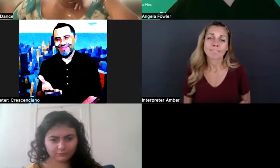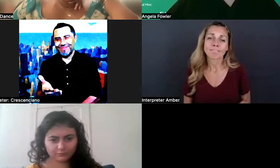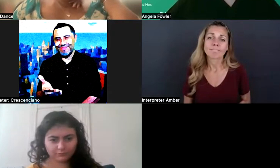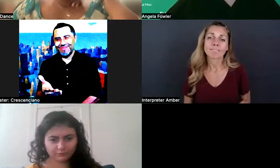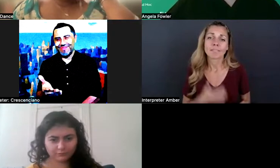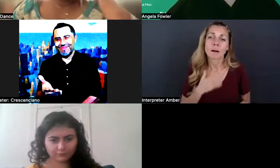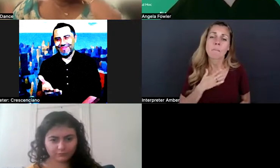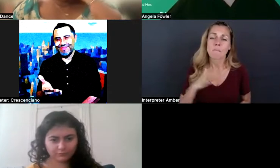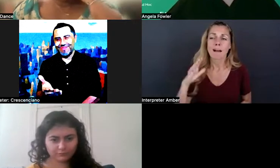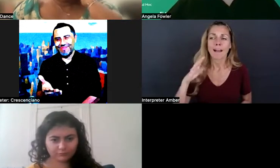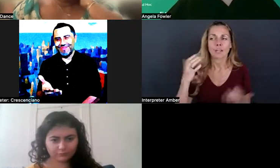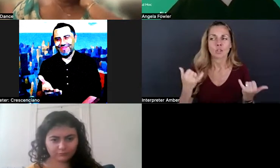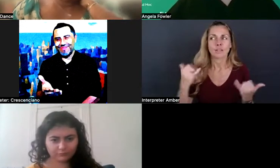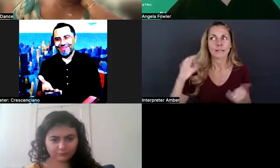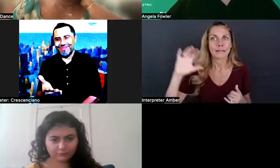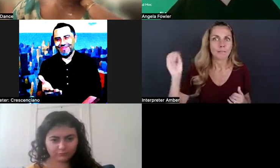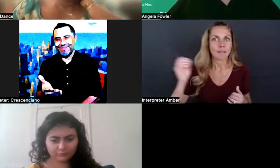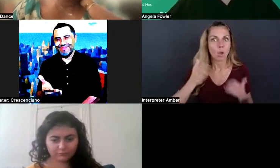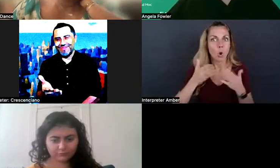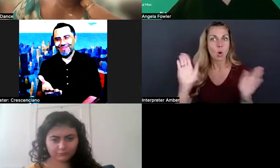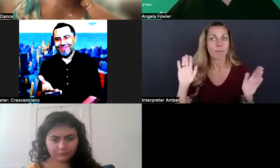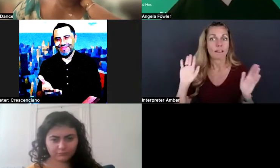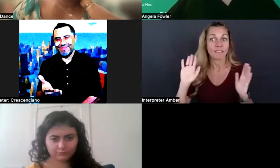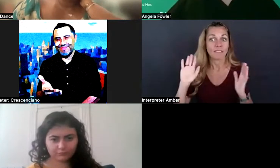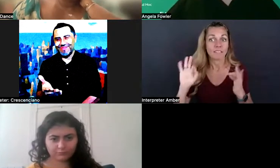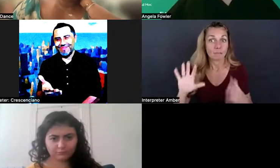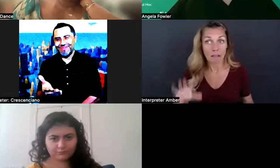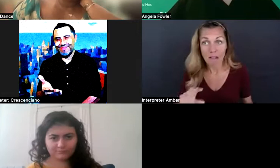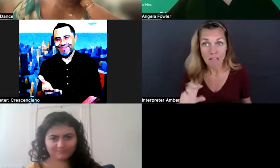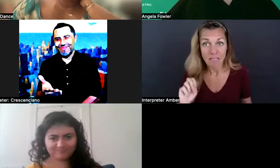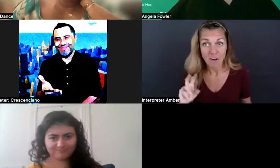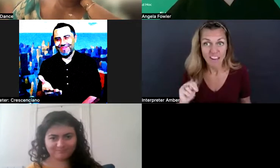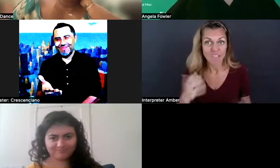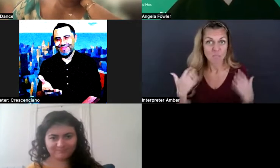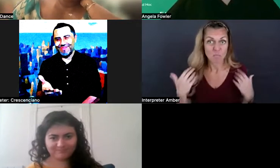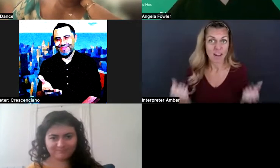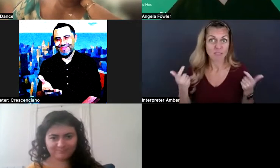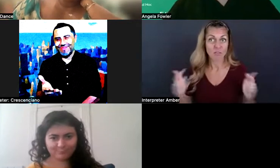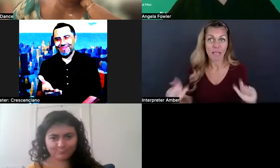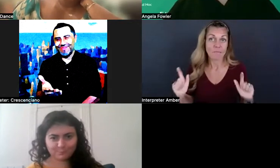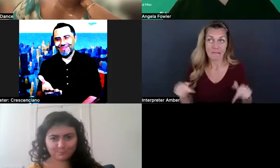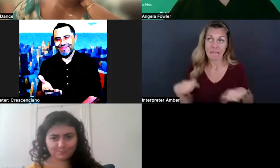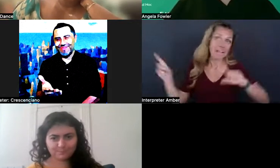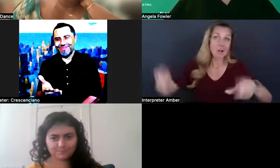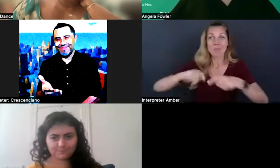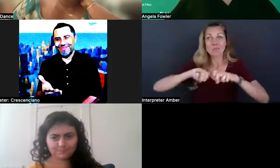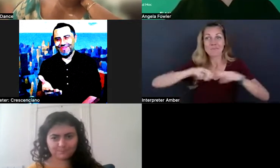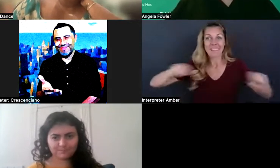open to feedback and they're even brave enough to turn me loose on panel discussions like this. So that says a lot of, um,